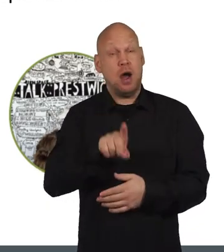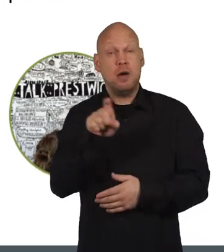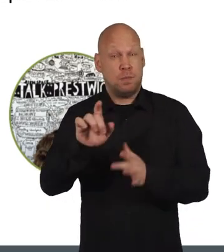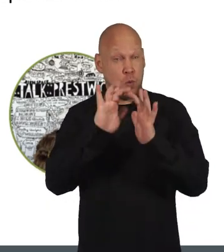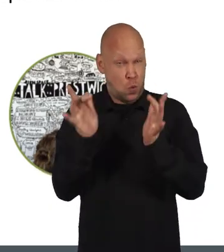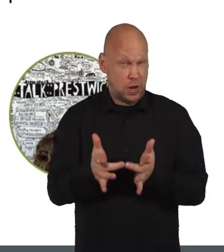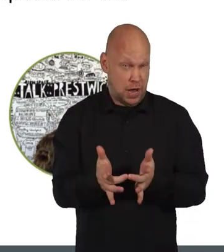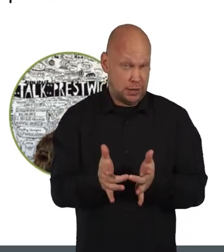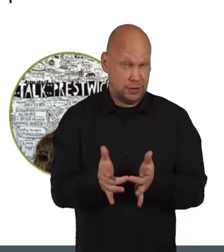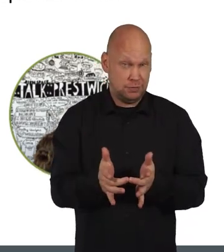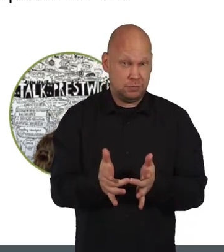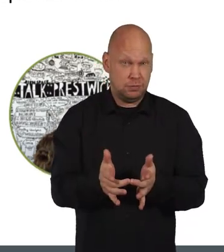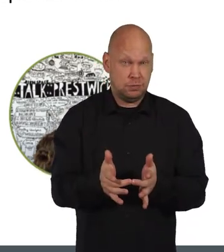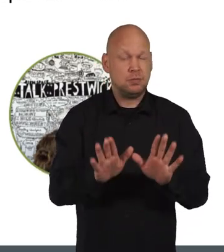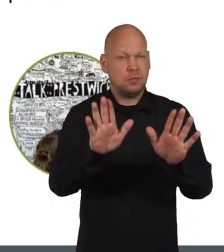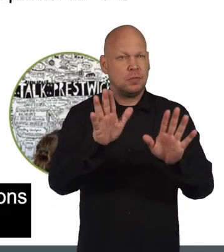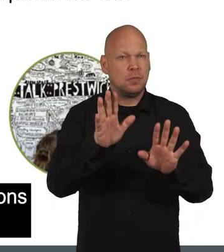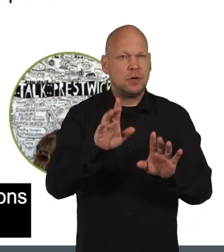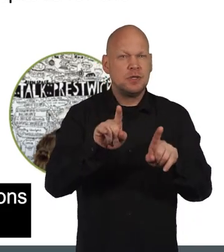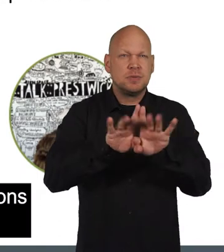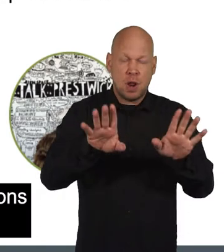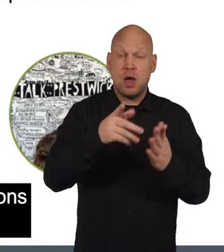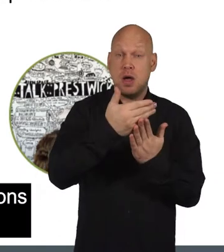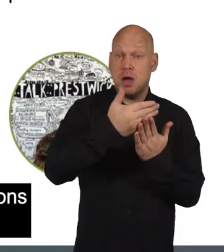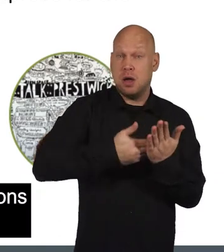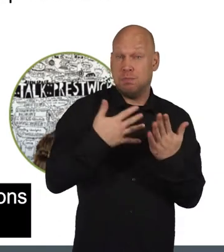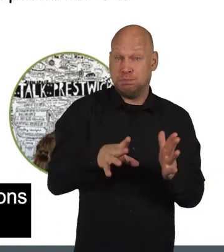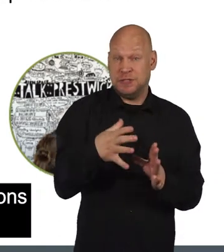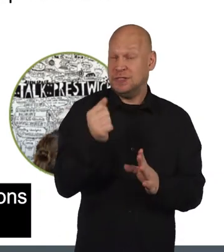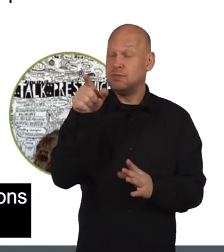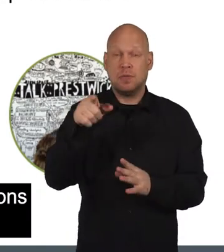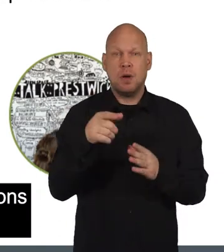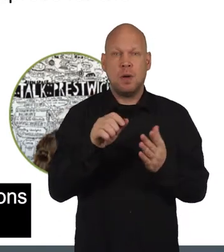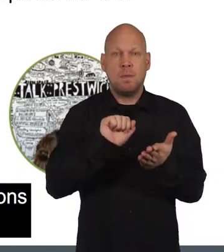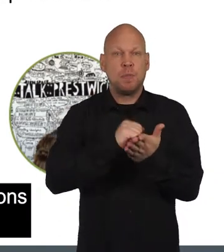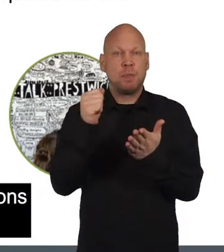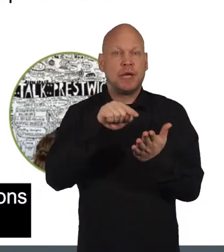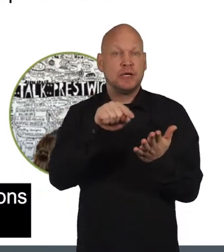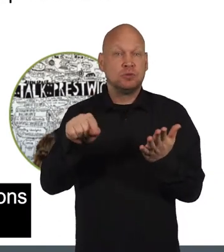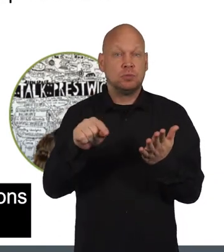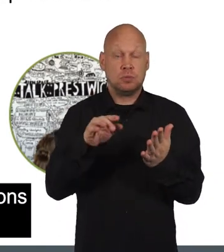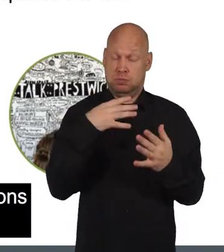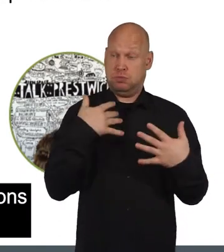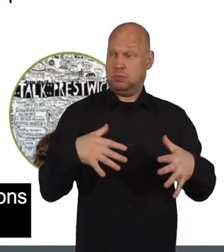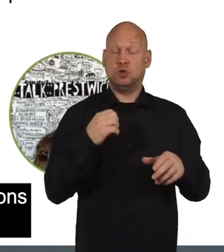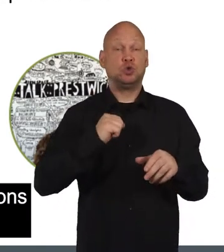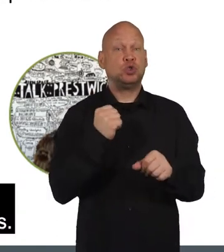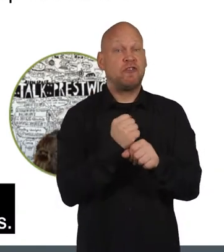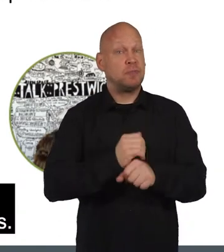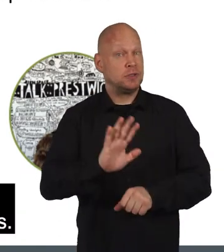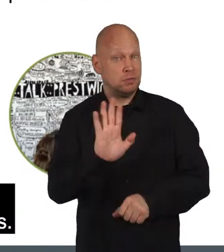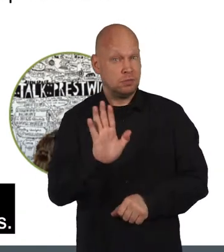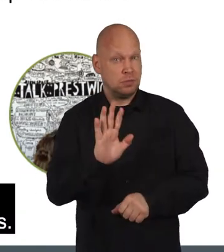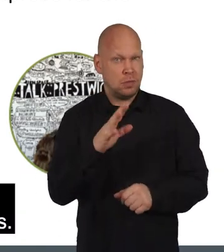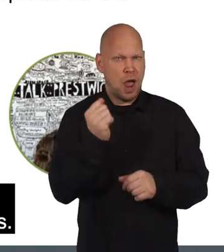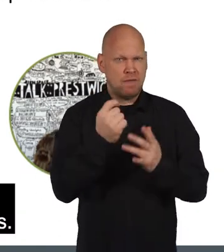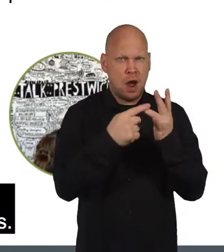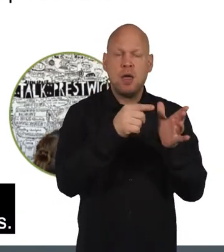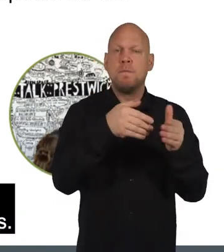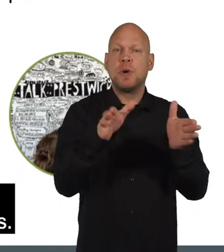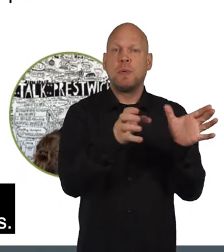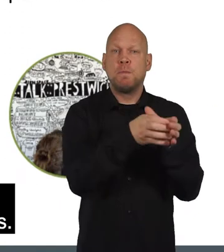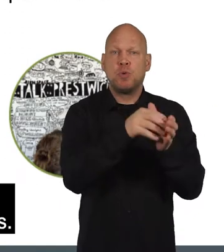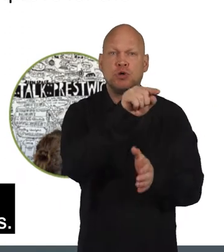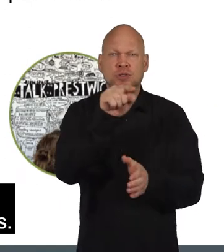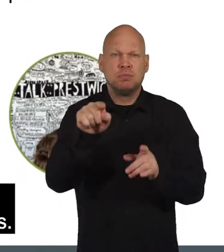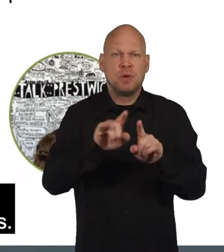online. But similar statements can be found in other publications, not just by the Scottish Government, but by other public bodies